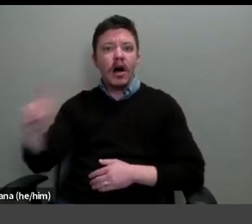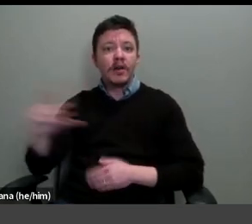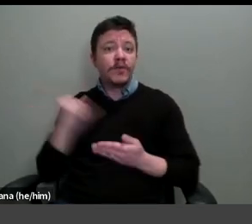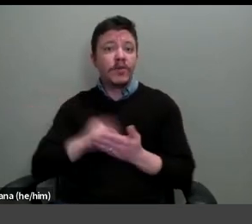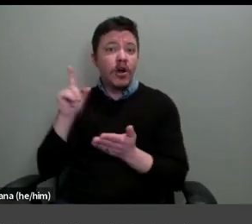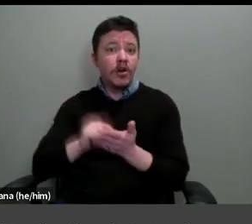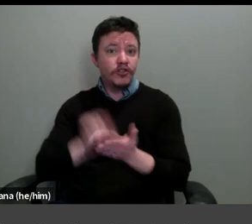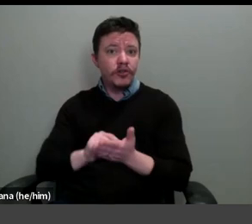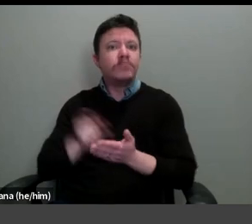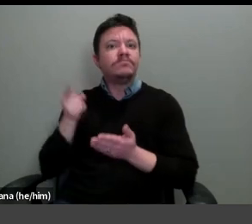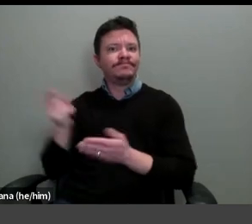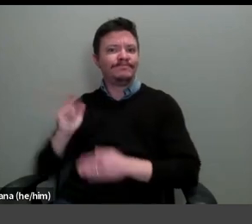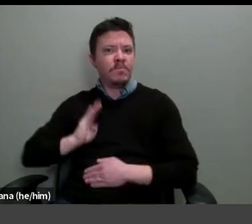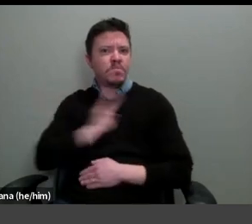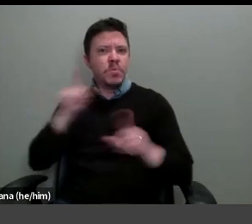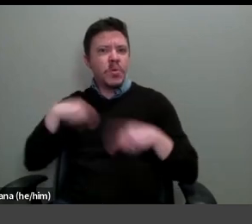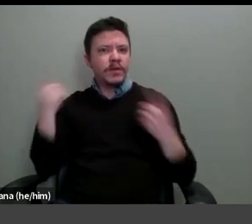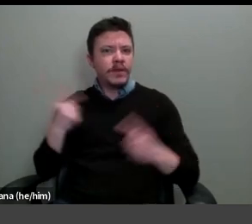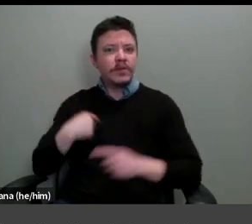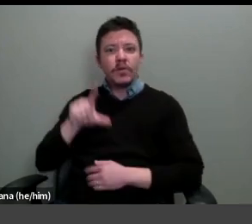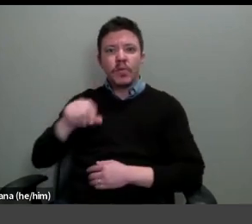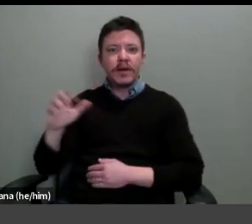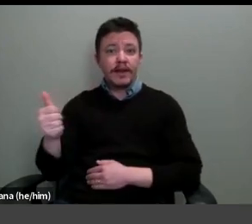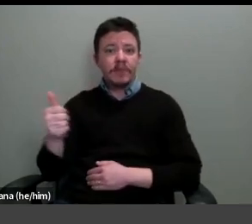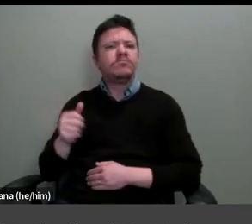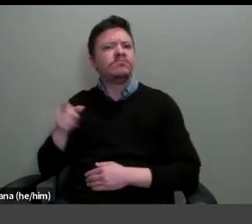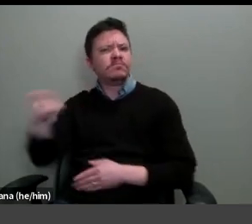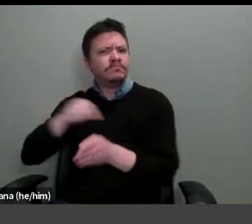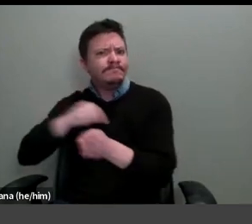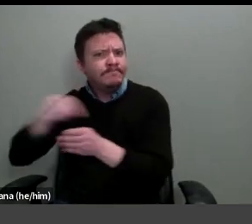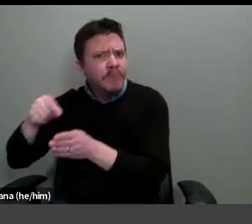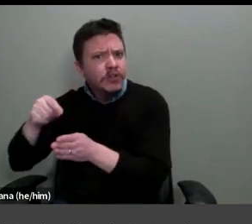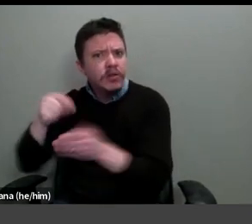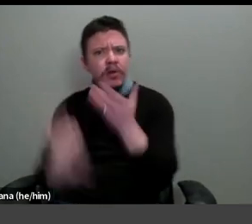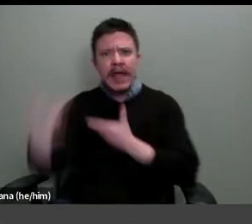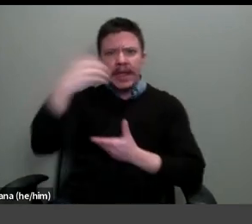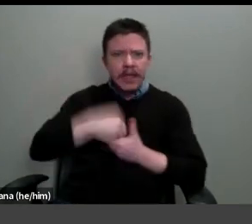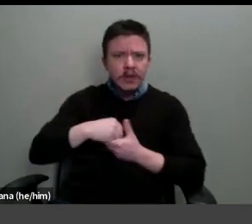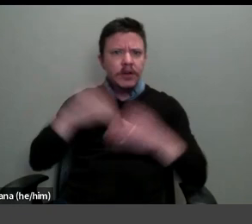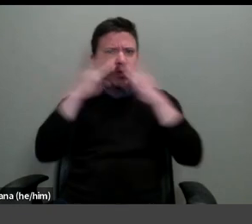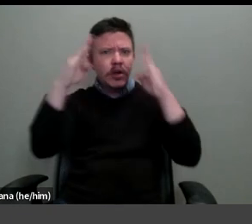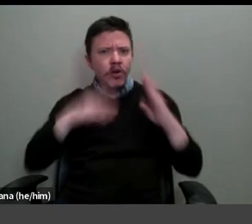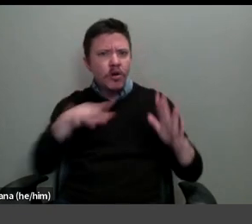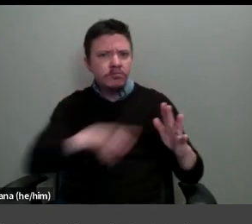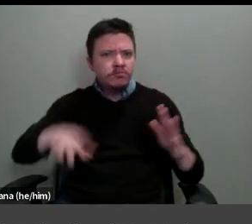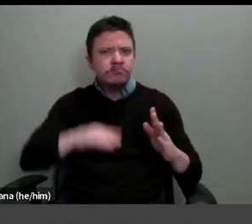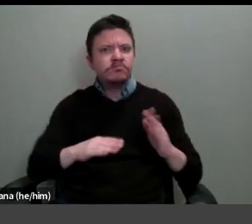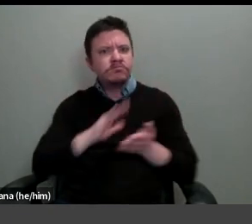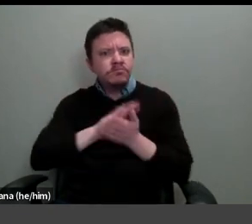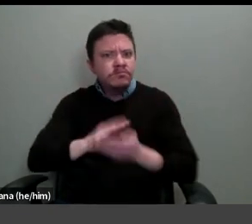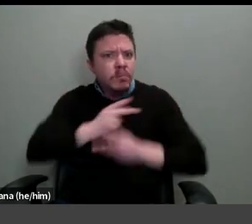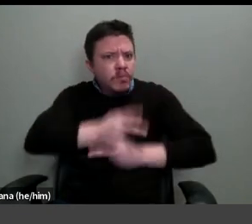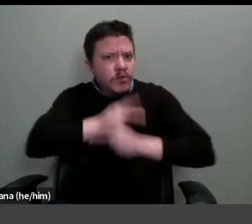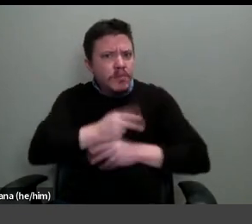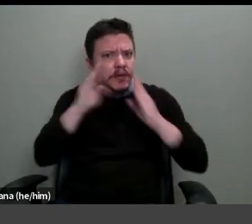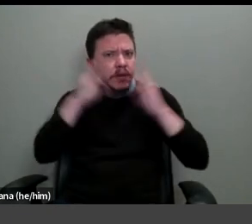2010. Francesca specializes in interior and domestic space in French modernist